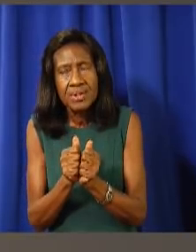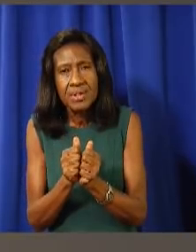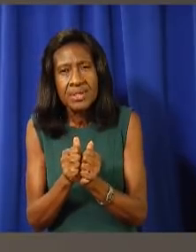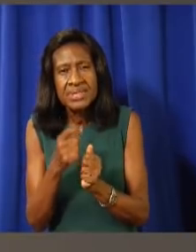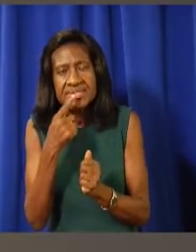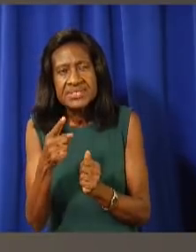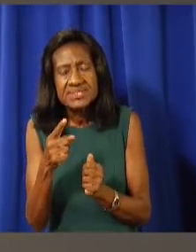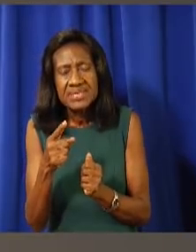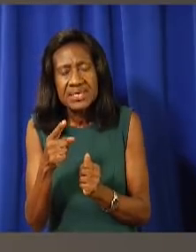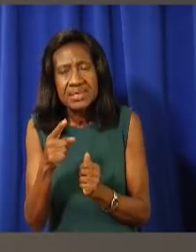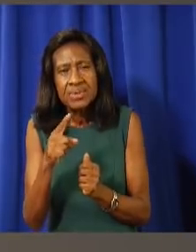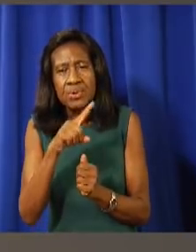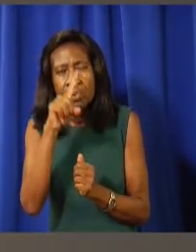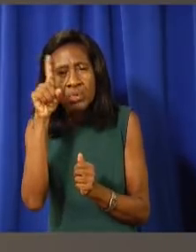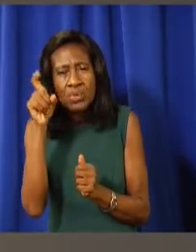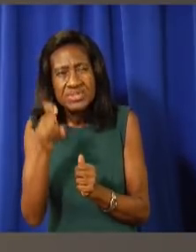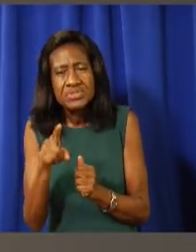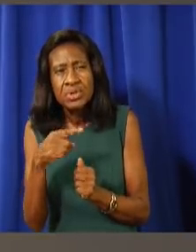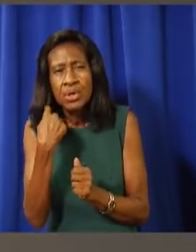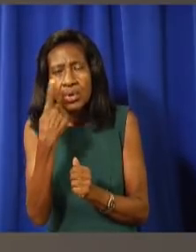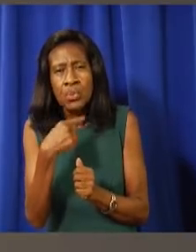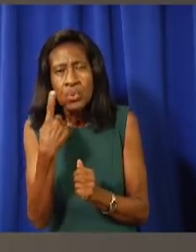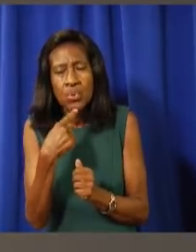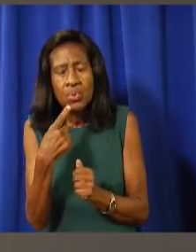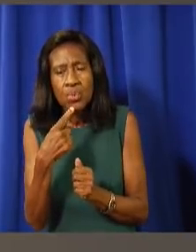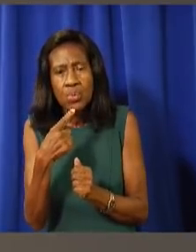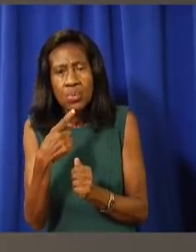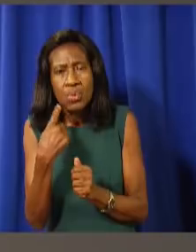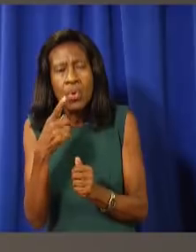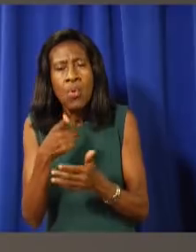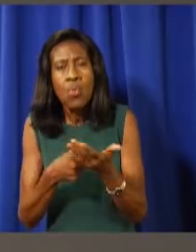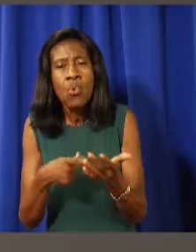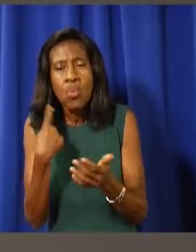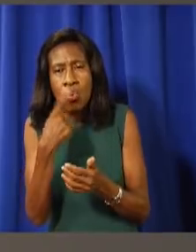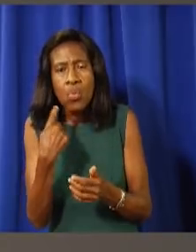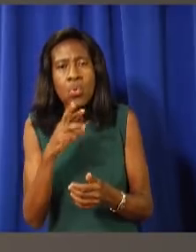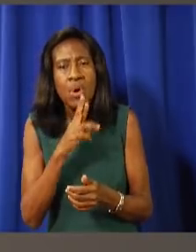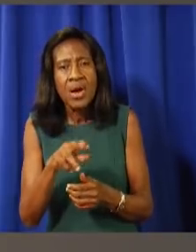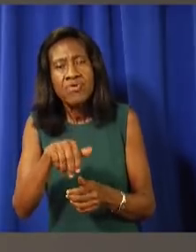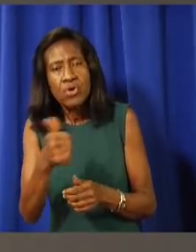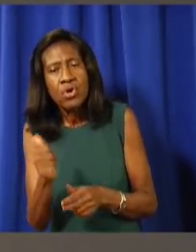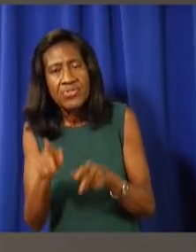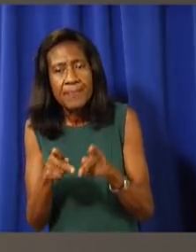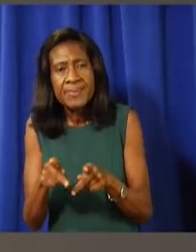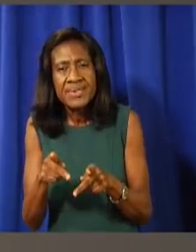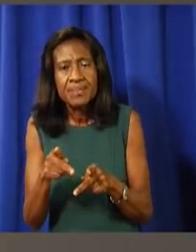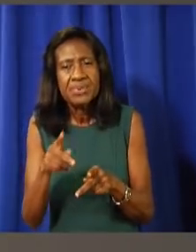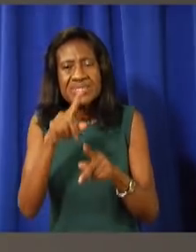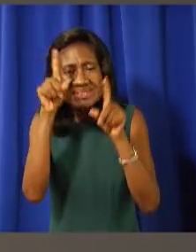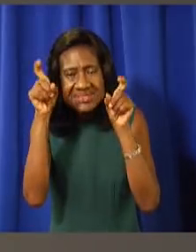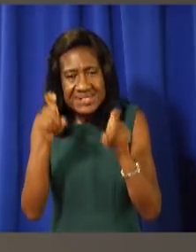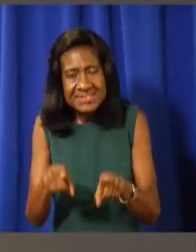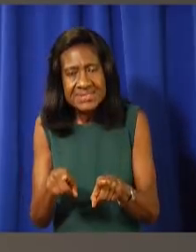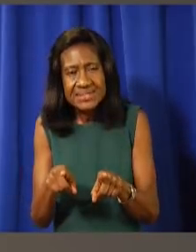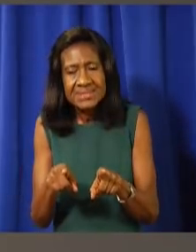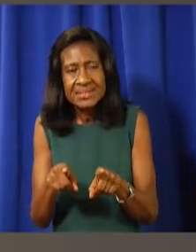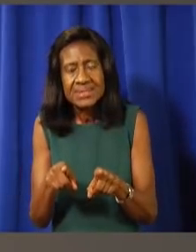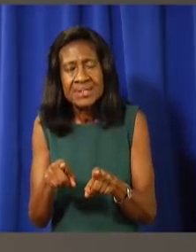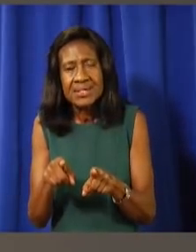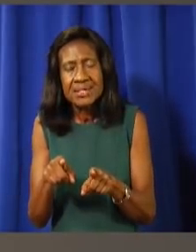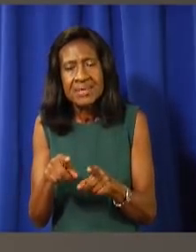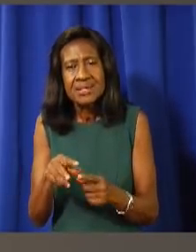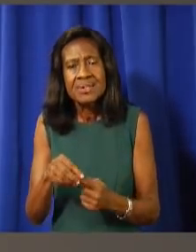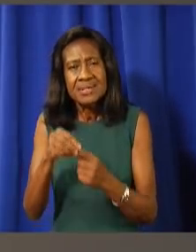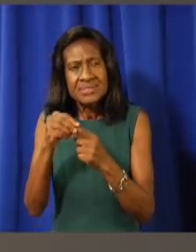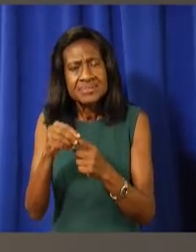else is being tested to help us understand whether COVID may have already leaked into the community? And it's just that nobody's got